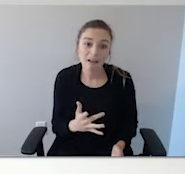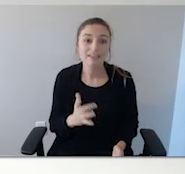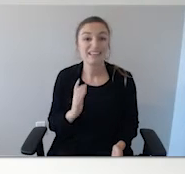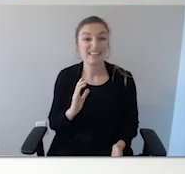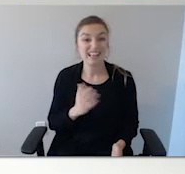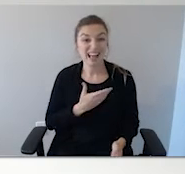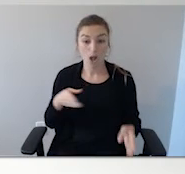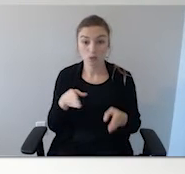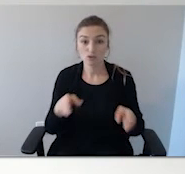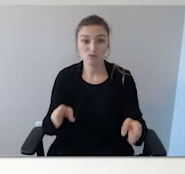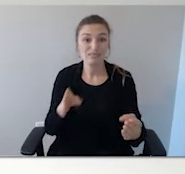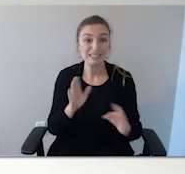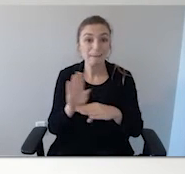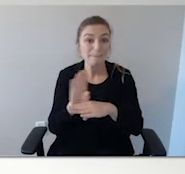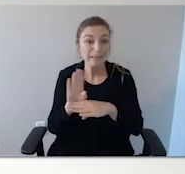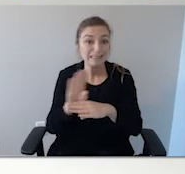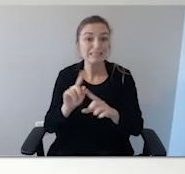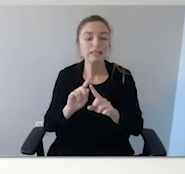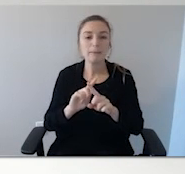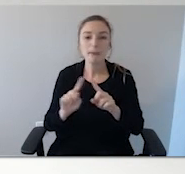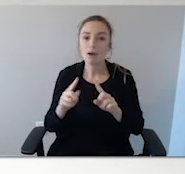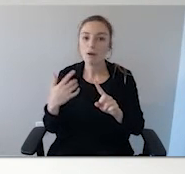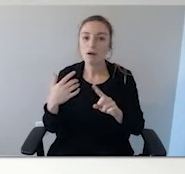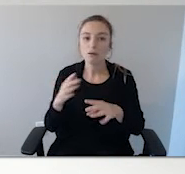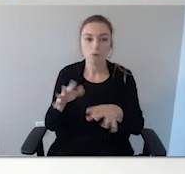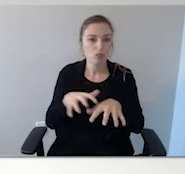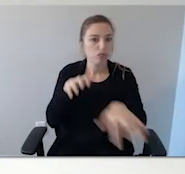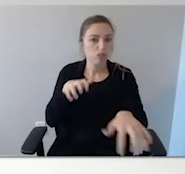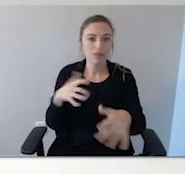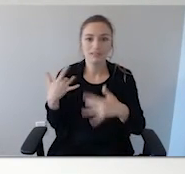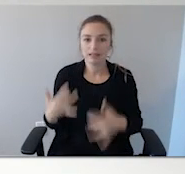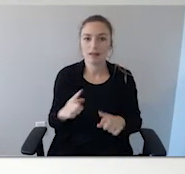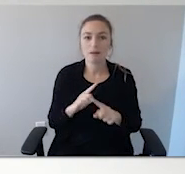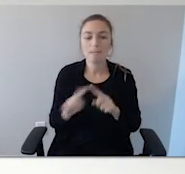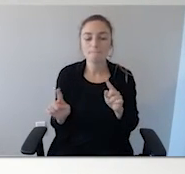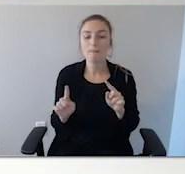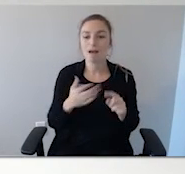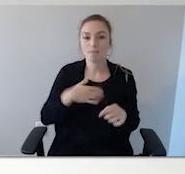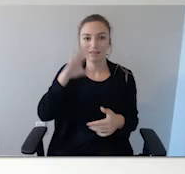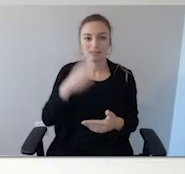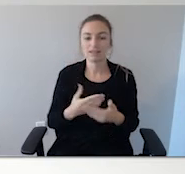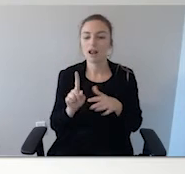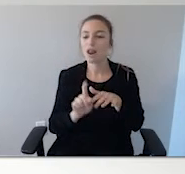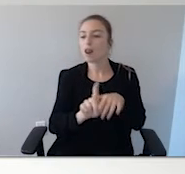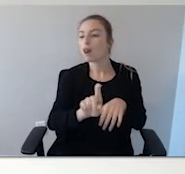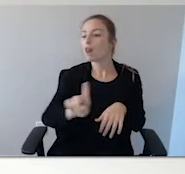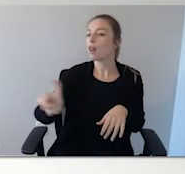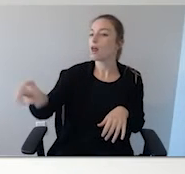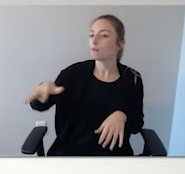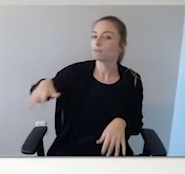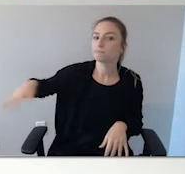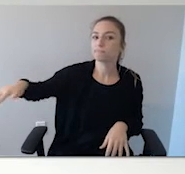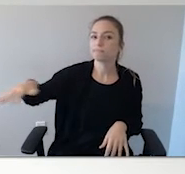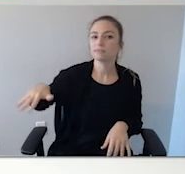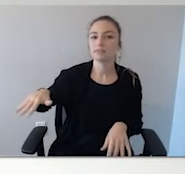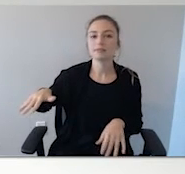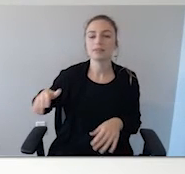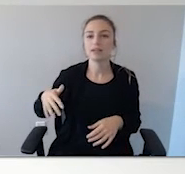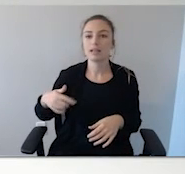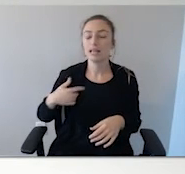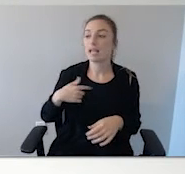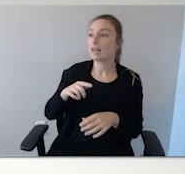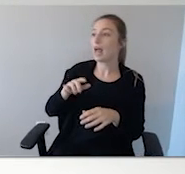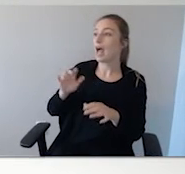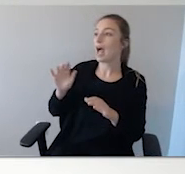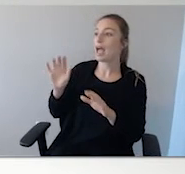Lucky for us, we lived on a busy street, but he went to the right and went into the apartment courtyard instead of to the busy street. And when I get